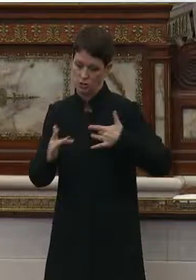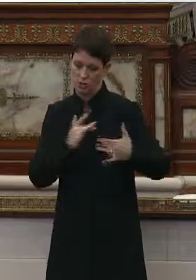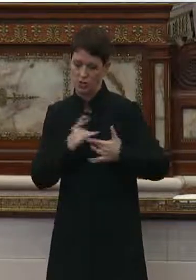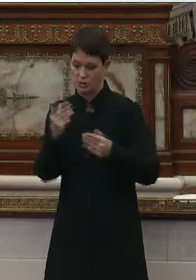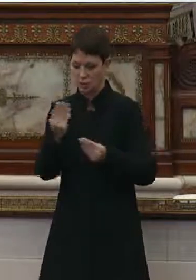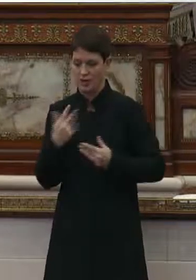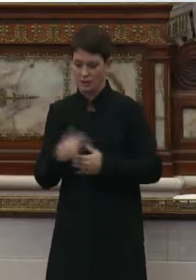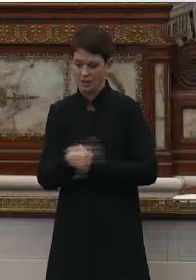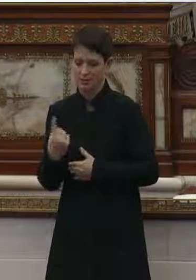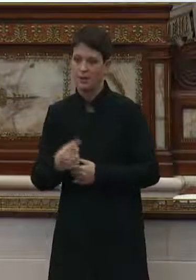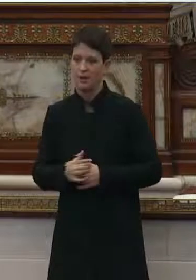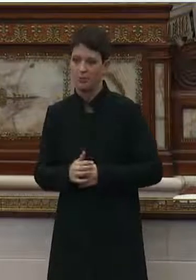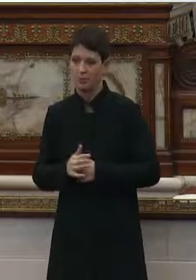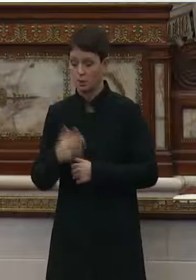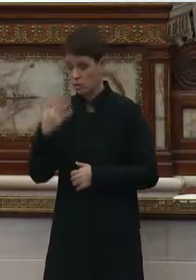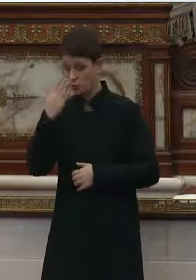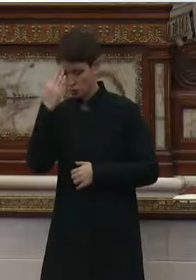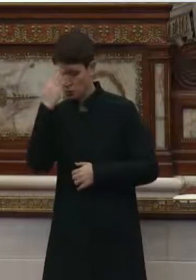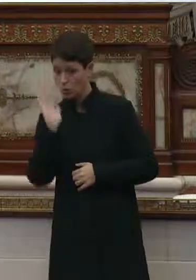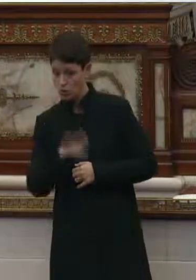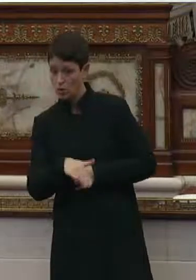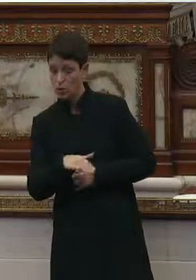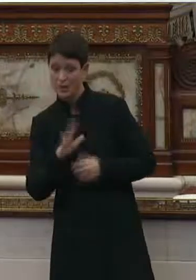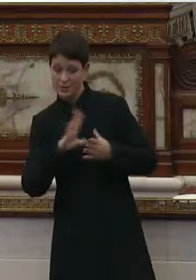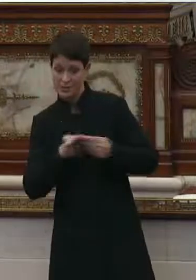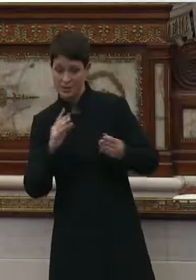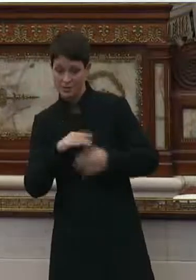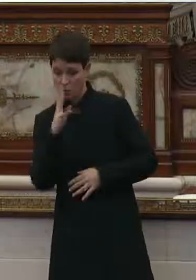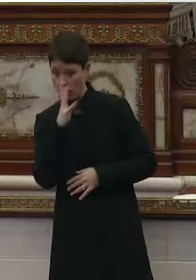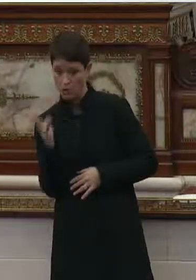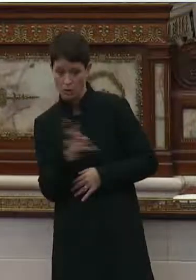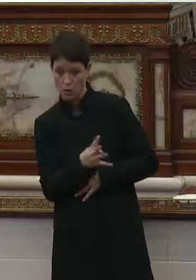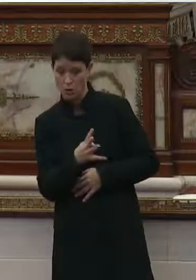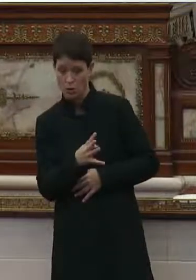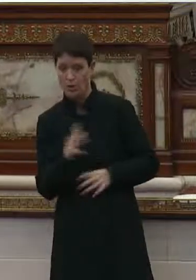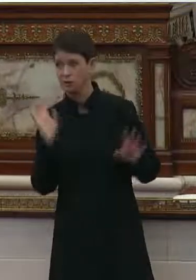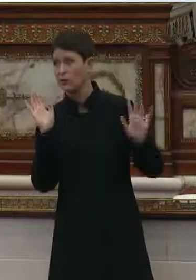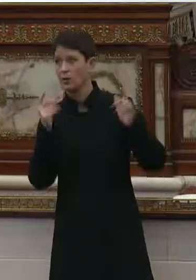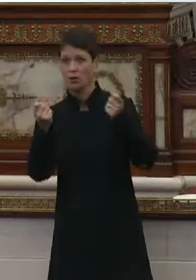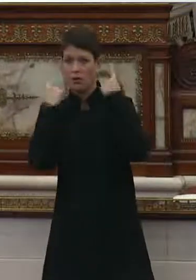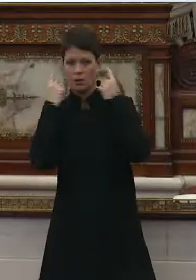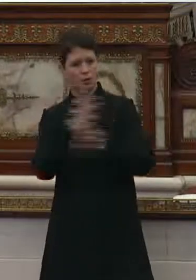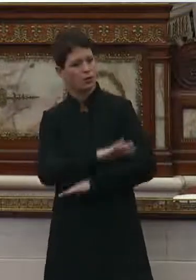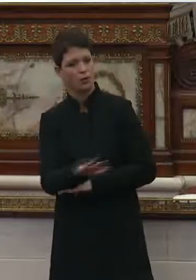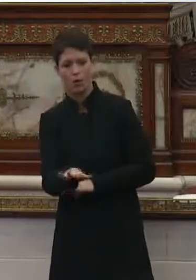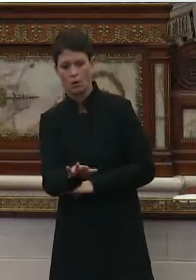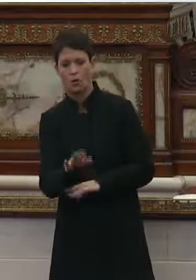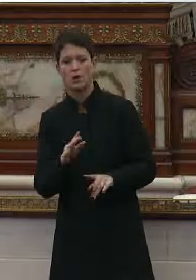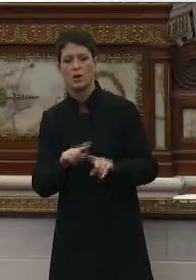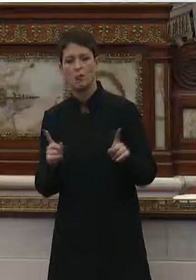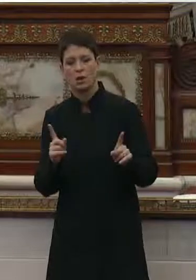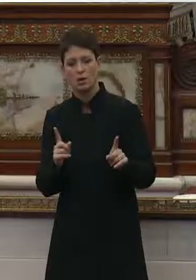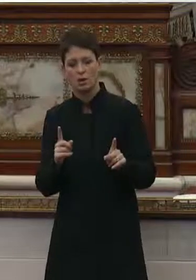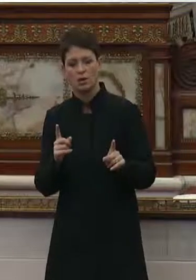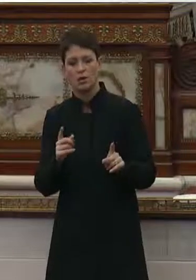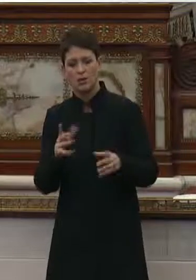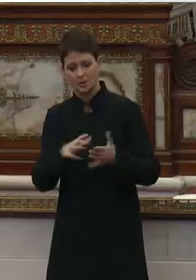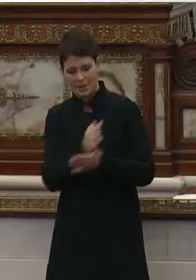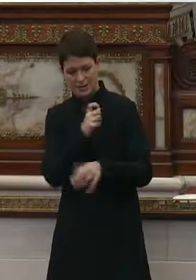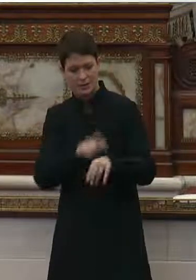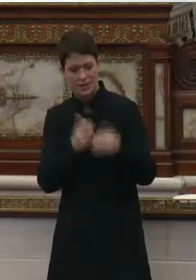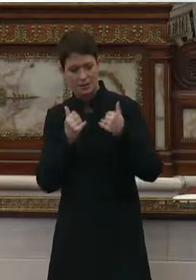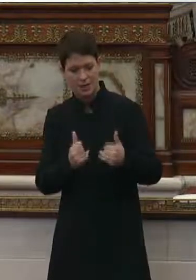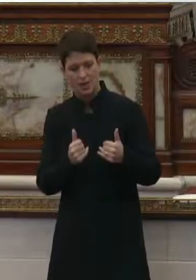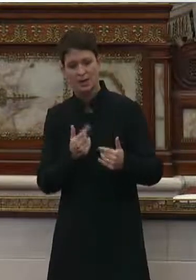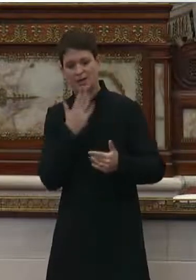today. So please know that your testimony is not falling on deaf ears. And I really, really want to thank you for taking the time to not just share, but to be